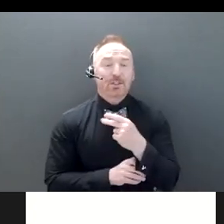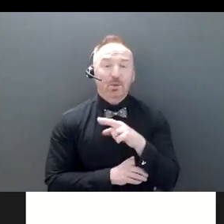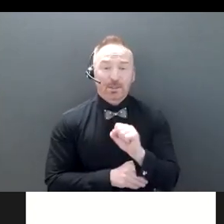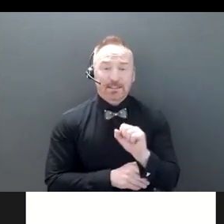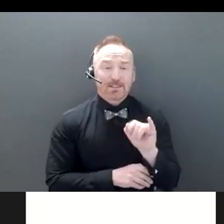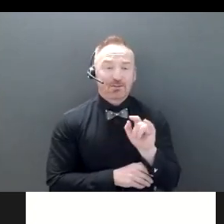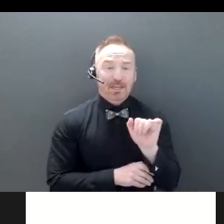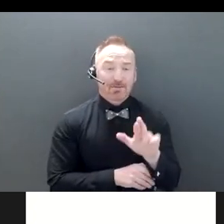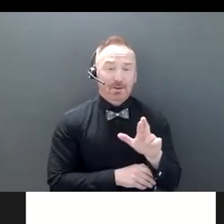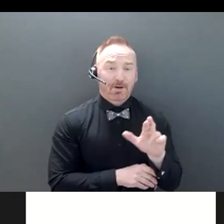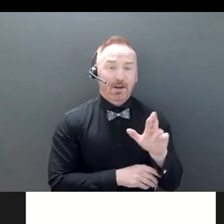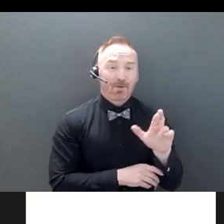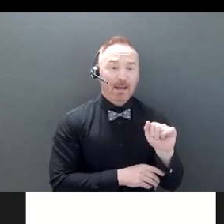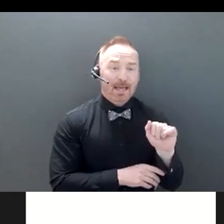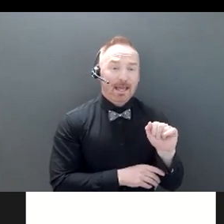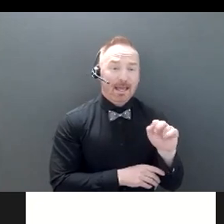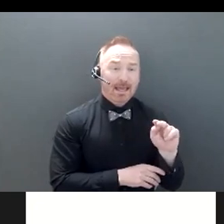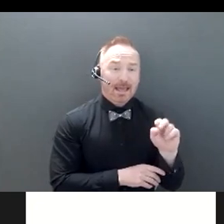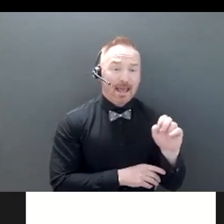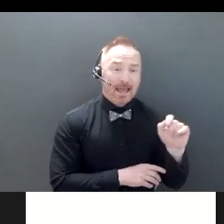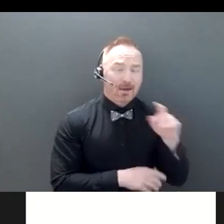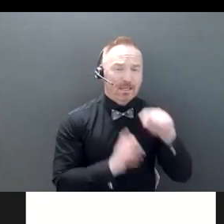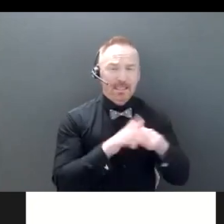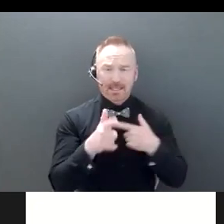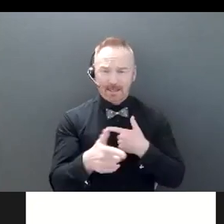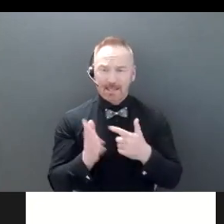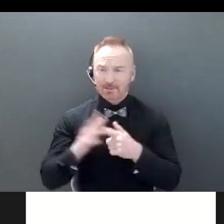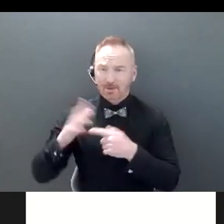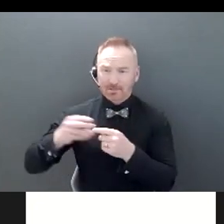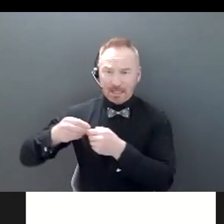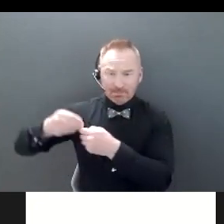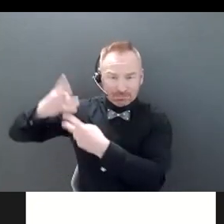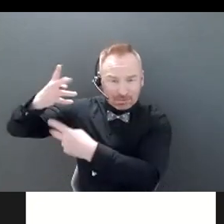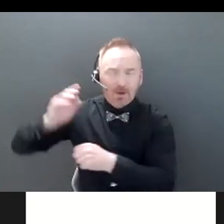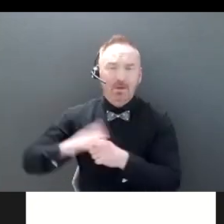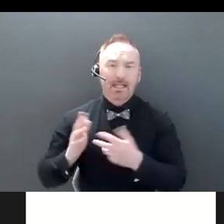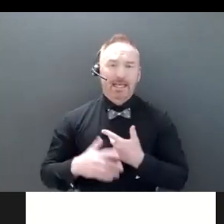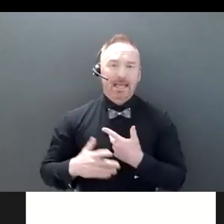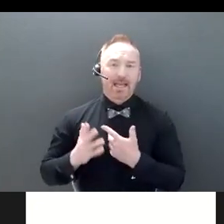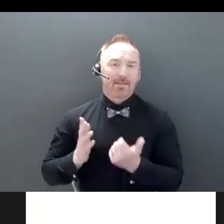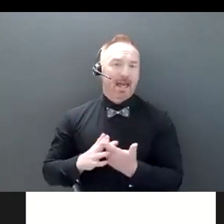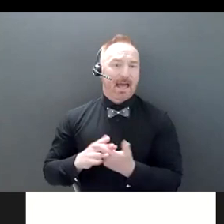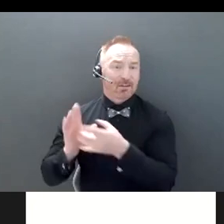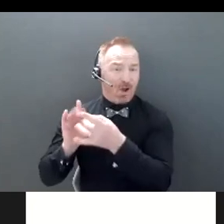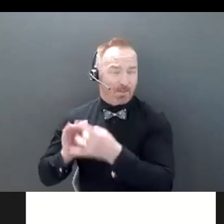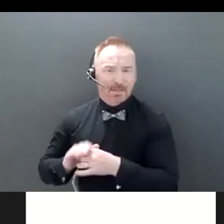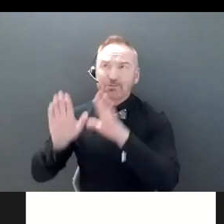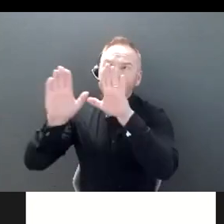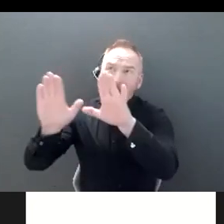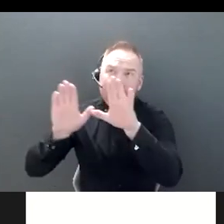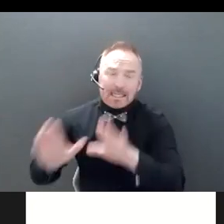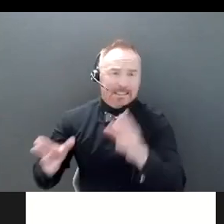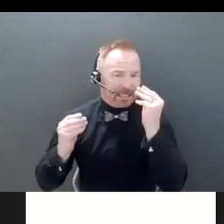such a flurry of comments in the comment box about the great information spoken at a well-paced,